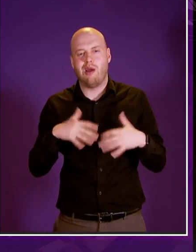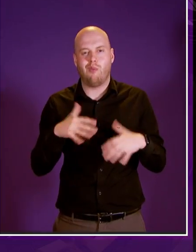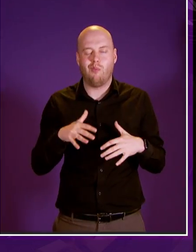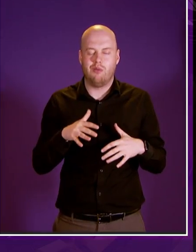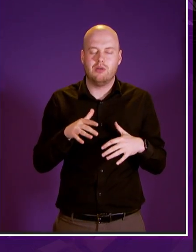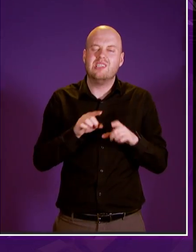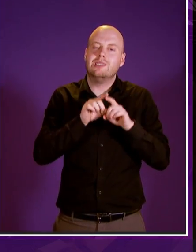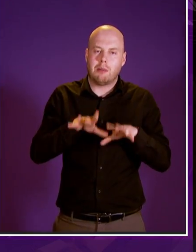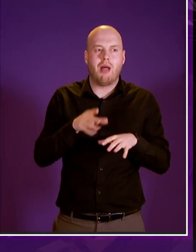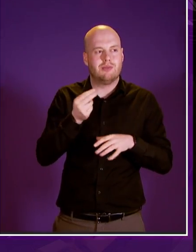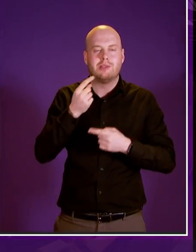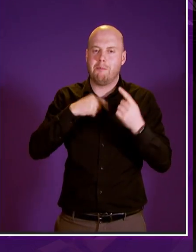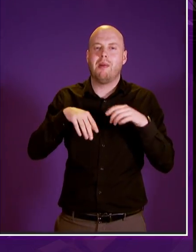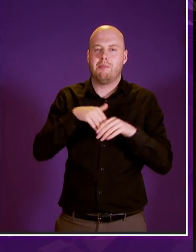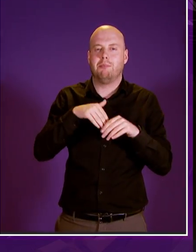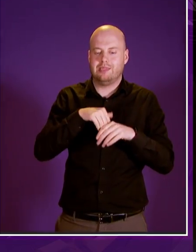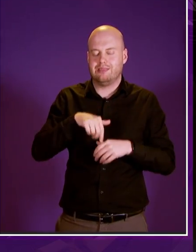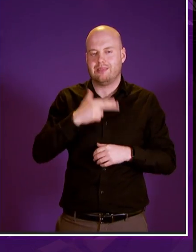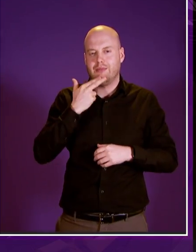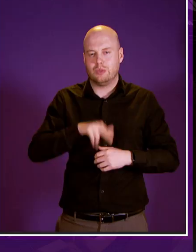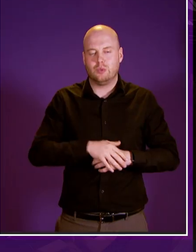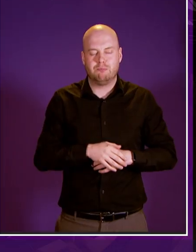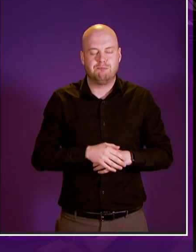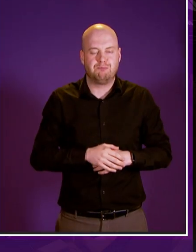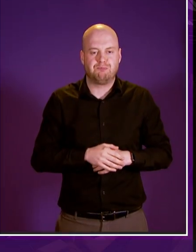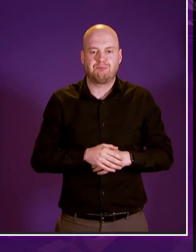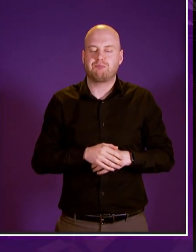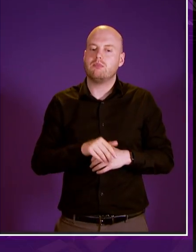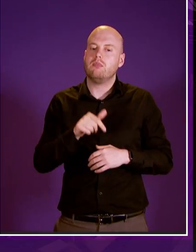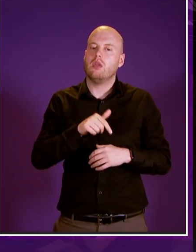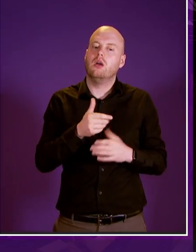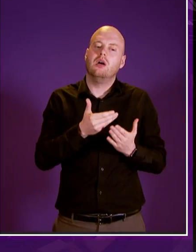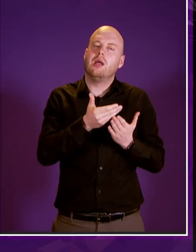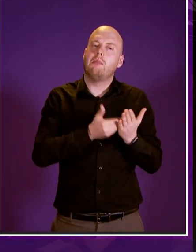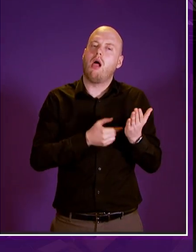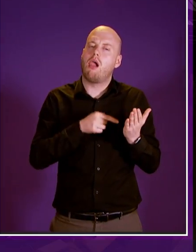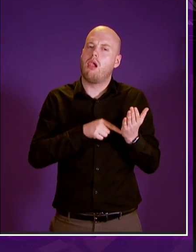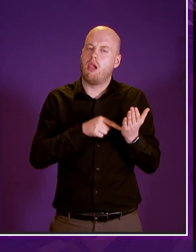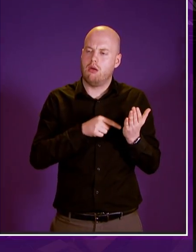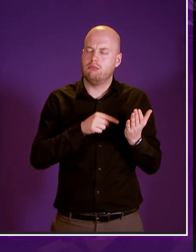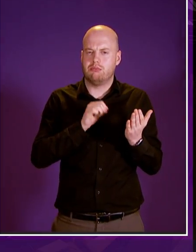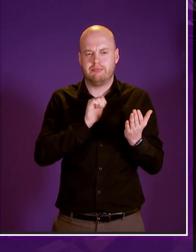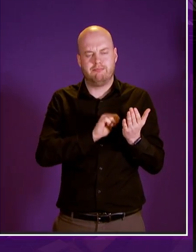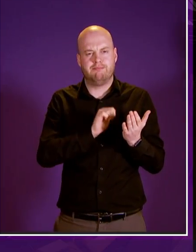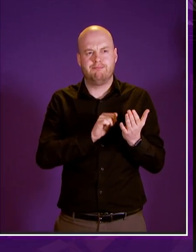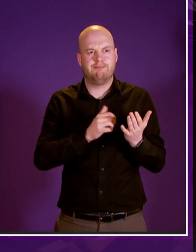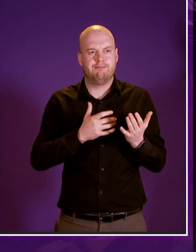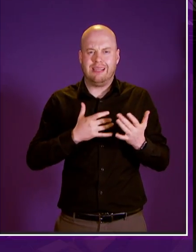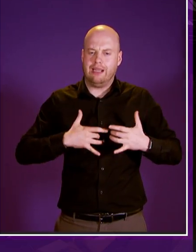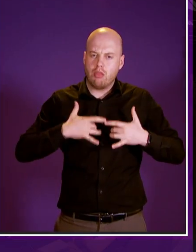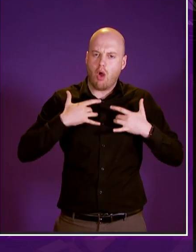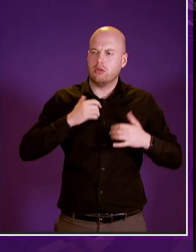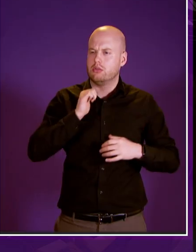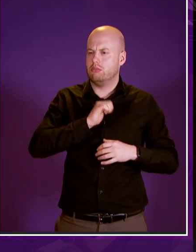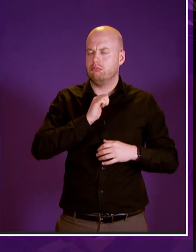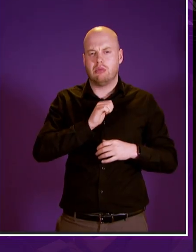this afternoon i'd like to talk about aspects of the bill that underlying the ethos and approach that will underpin the